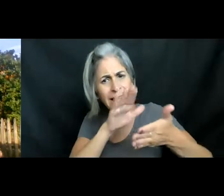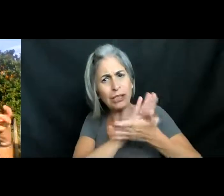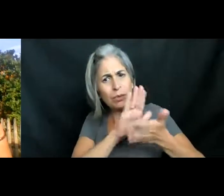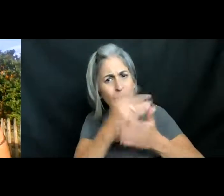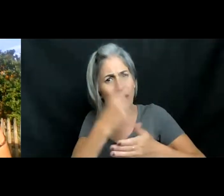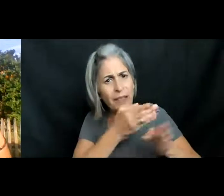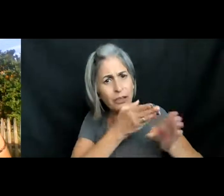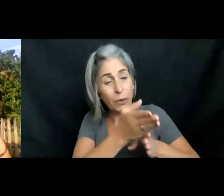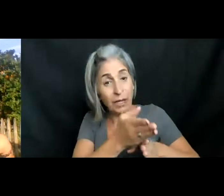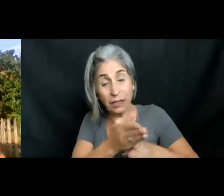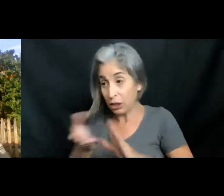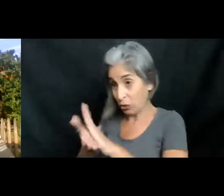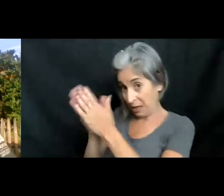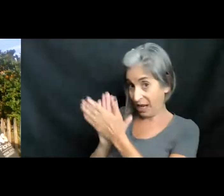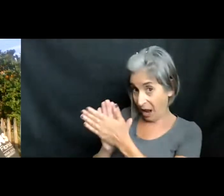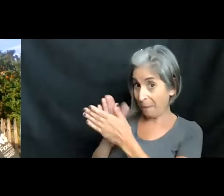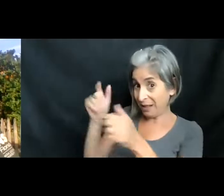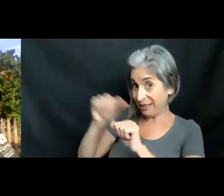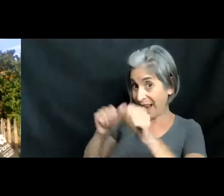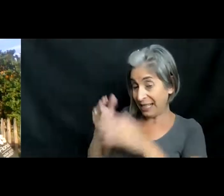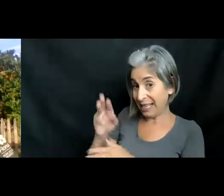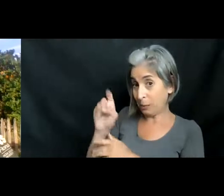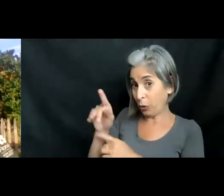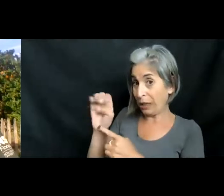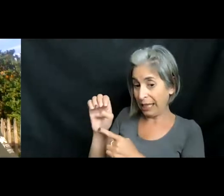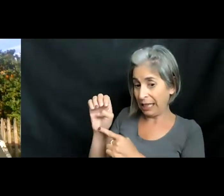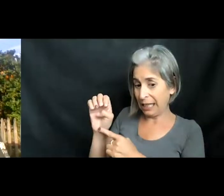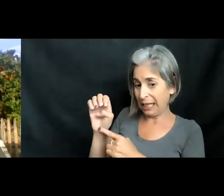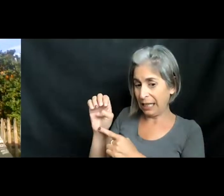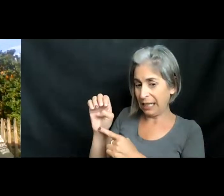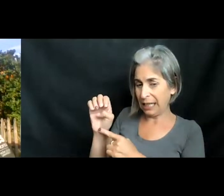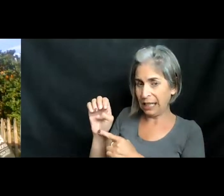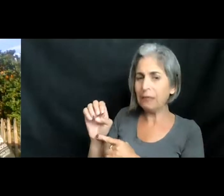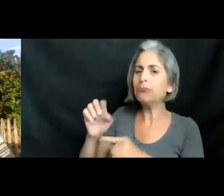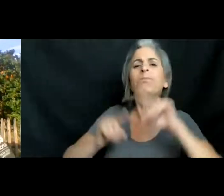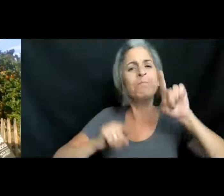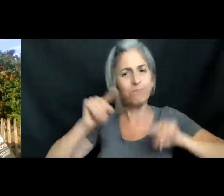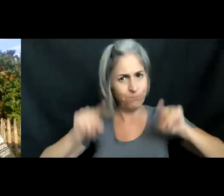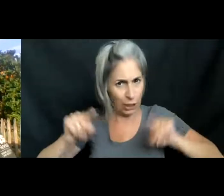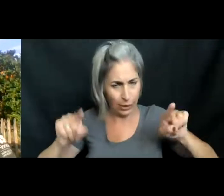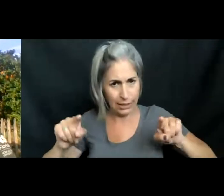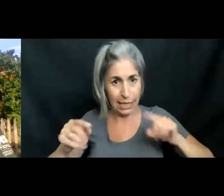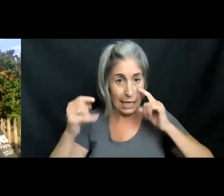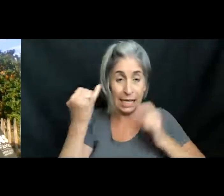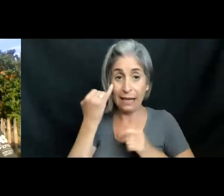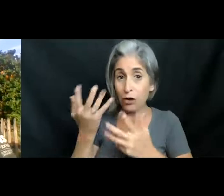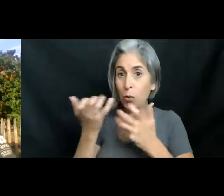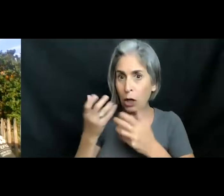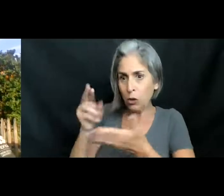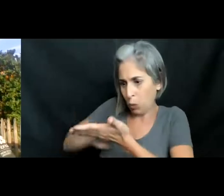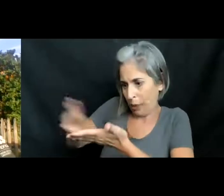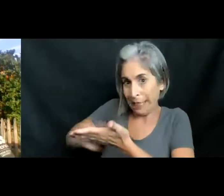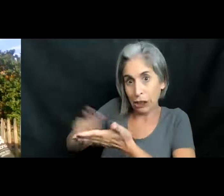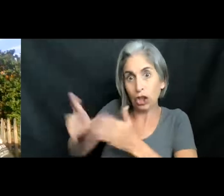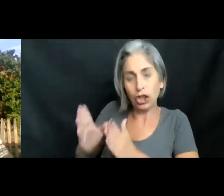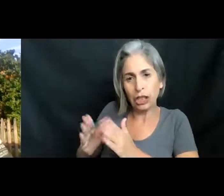To become a marine scientist? It varies. So if you wanted to do research, you